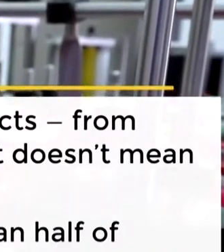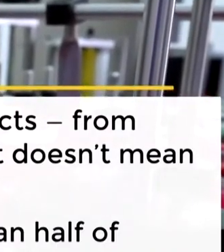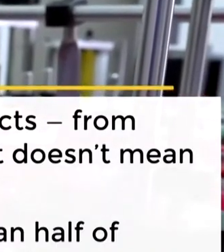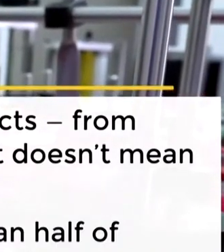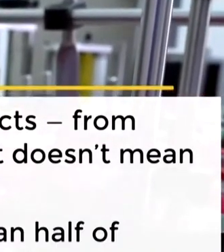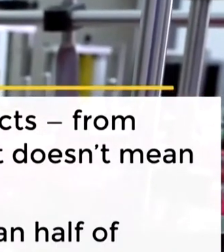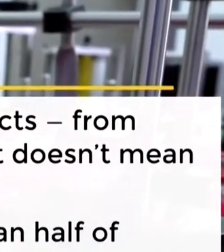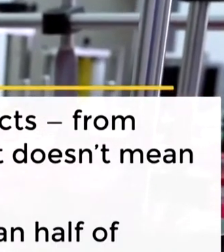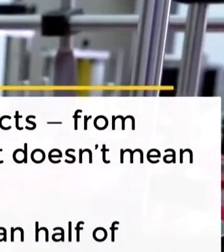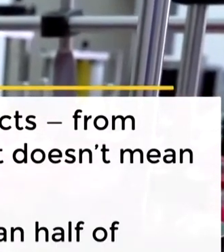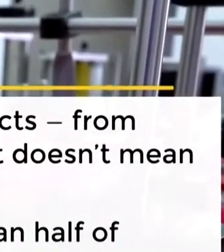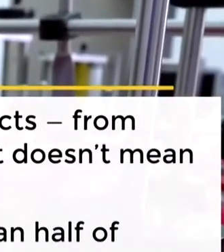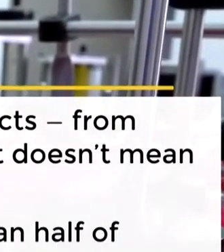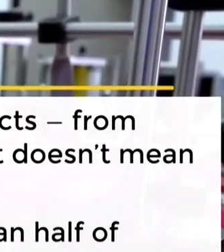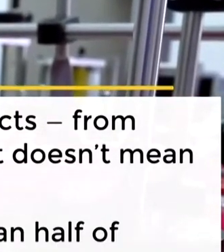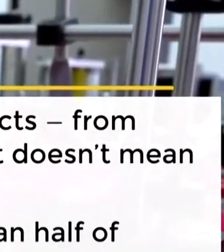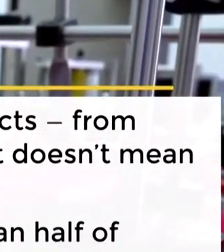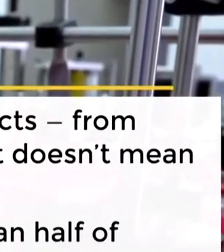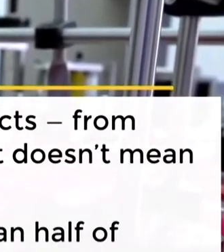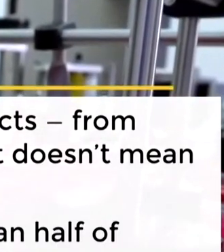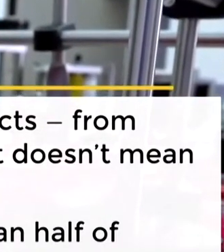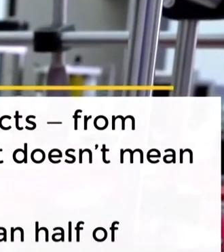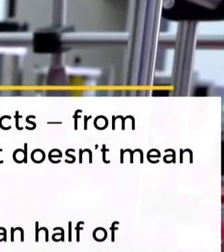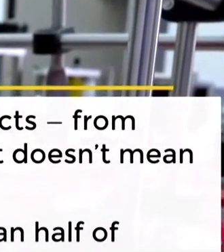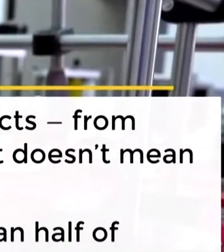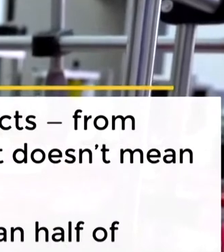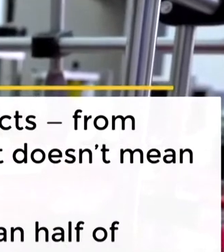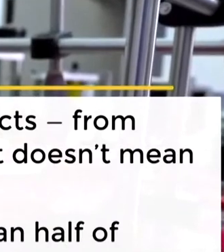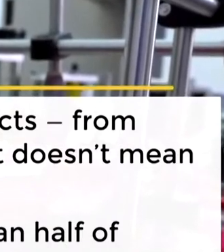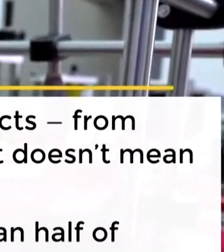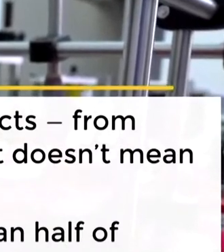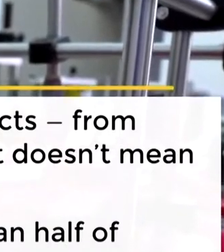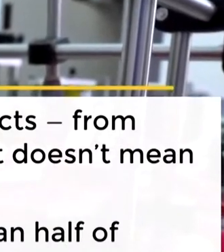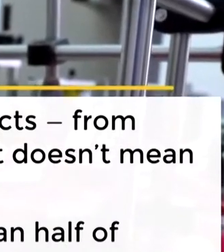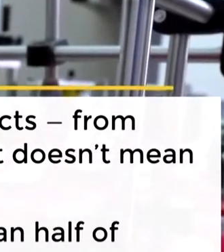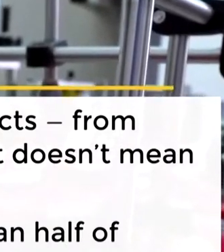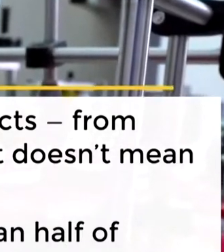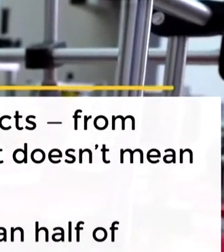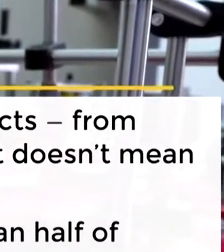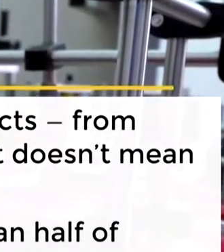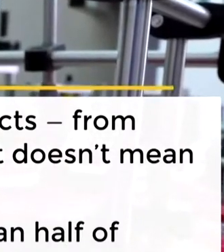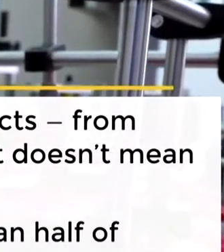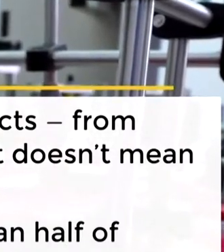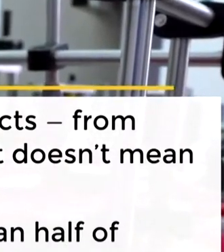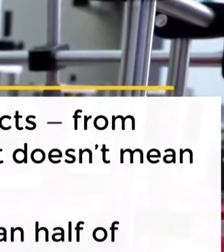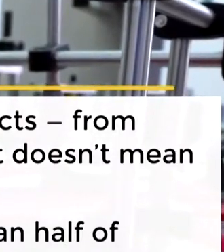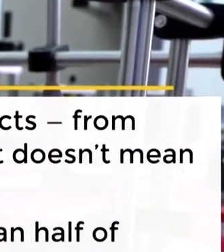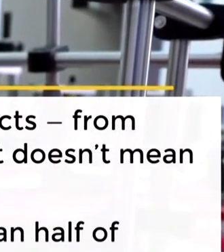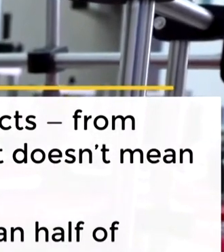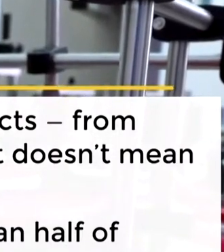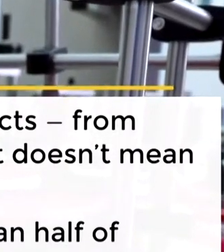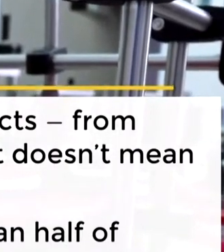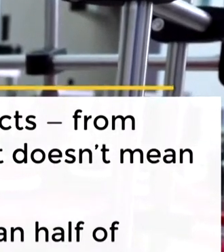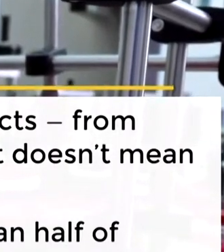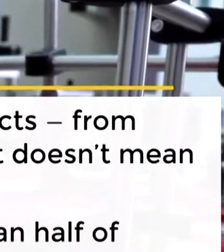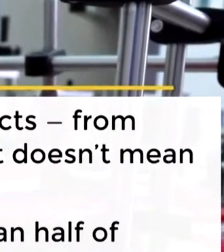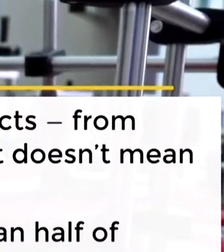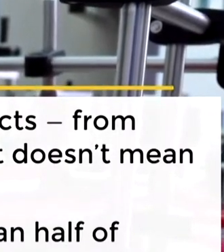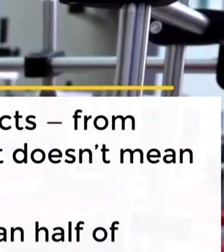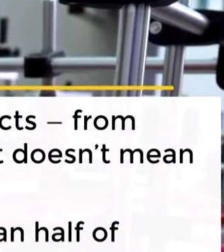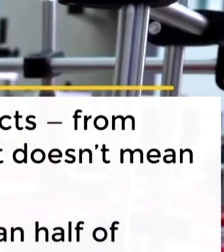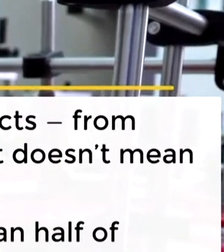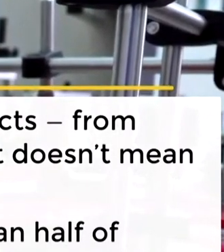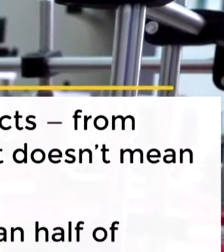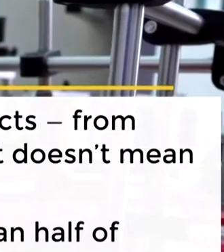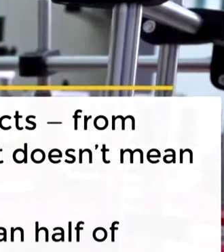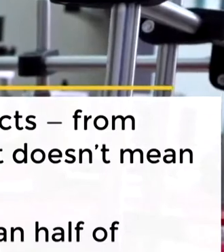vaccine didn't work. In the vaccine clinical trials, more than half of people didn't experience any side effects, but